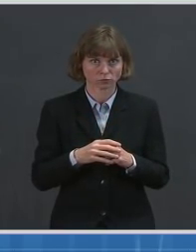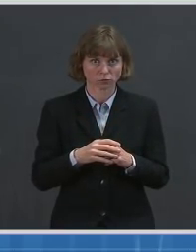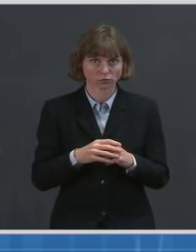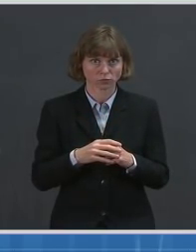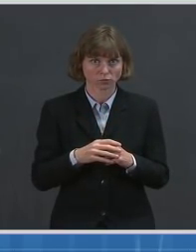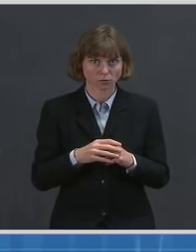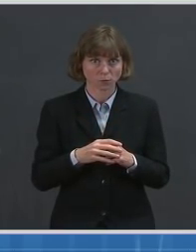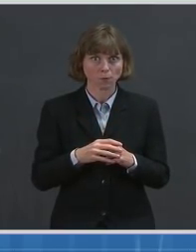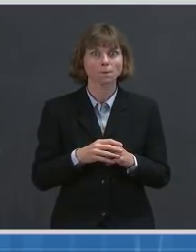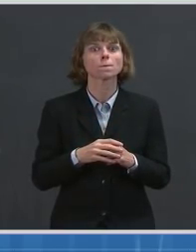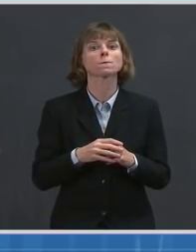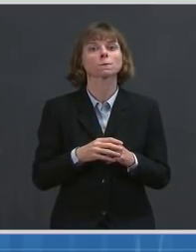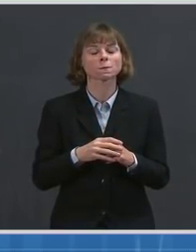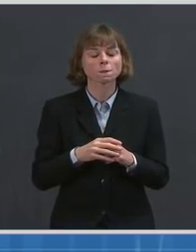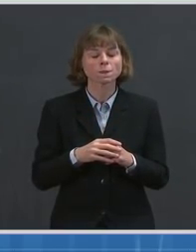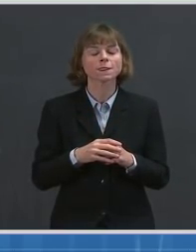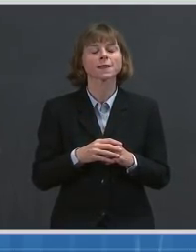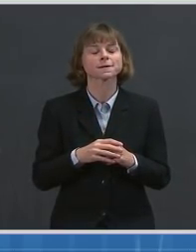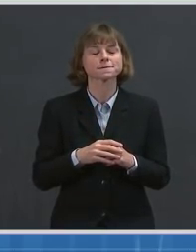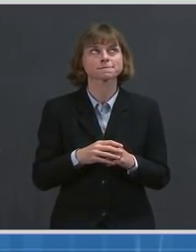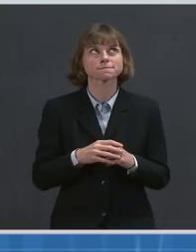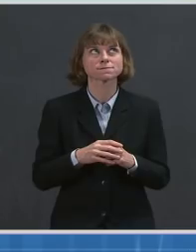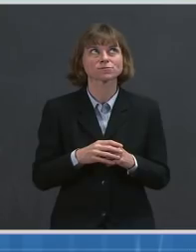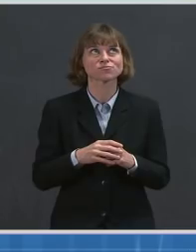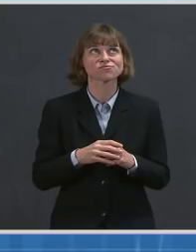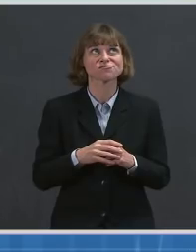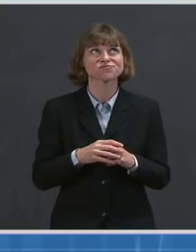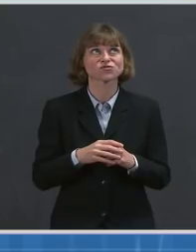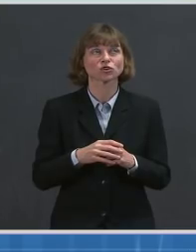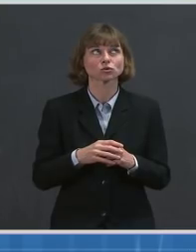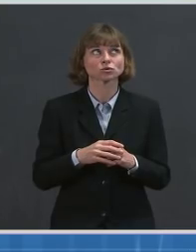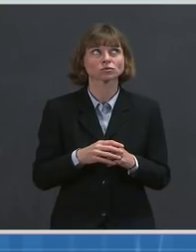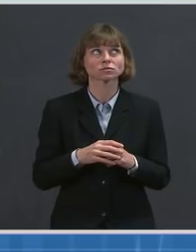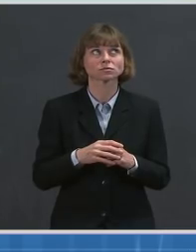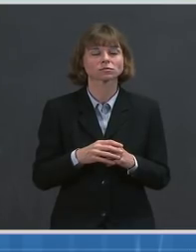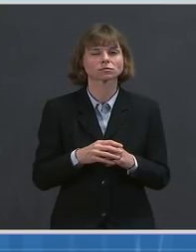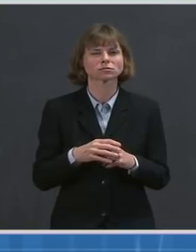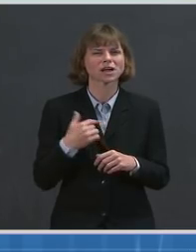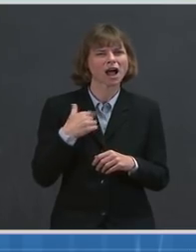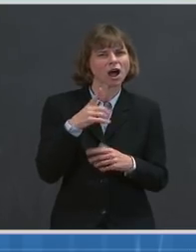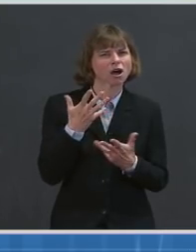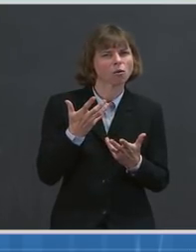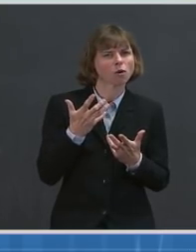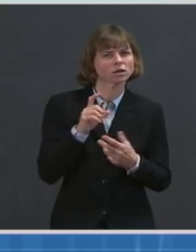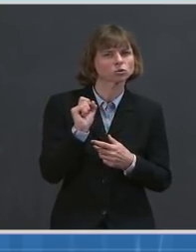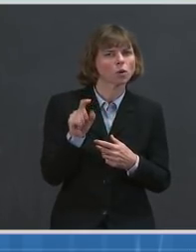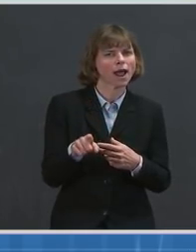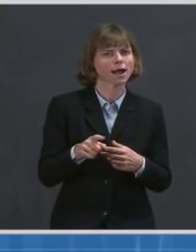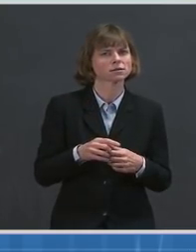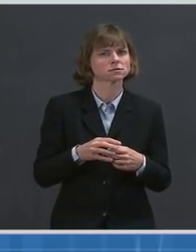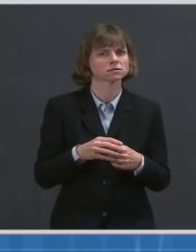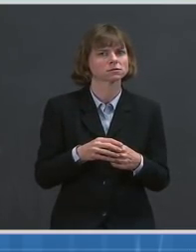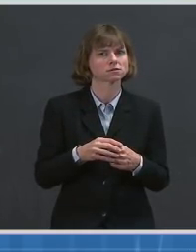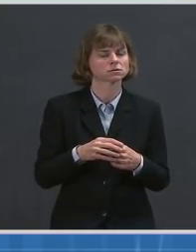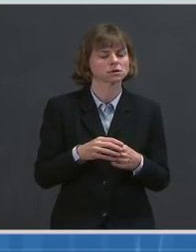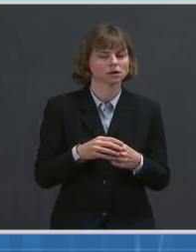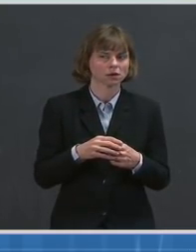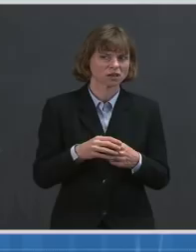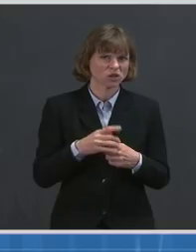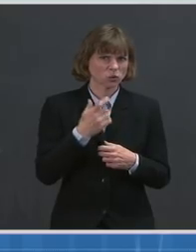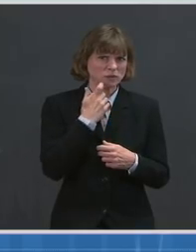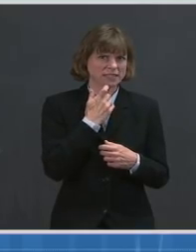Hey, one thing I wanted to ask you. So there's been, you know, some commentary lately